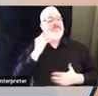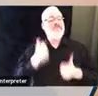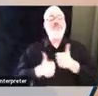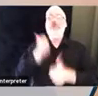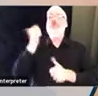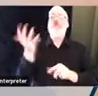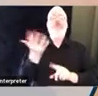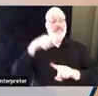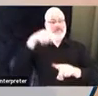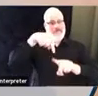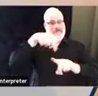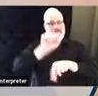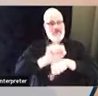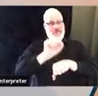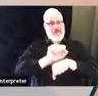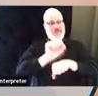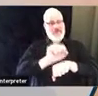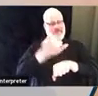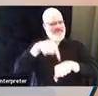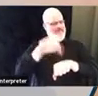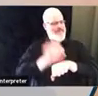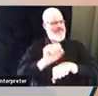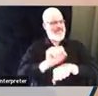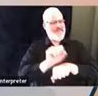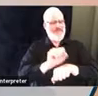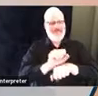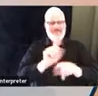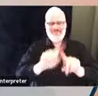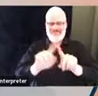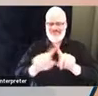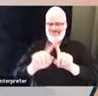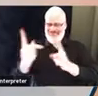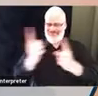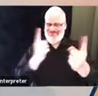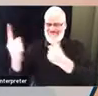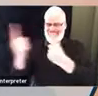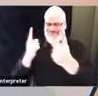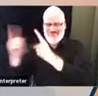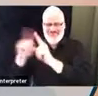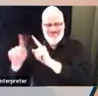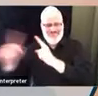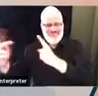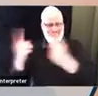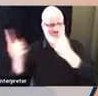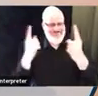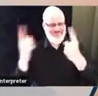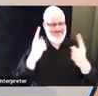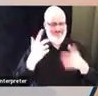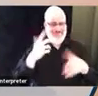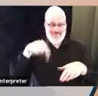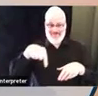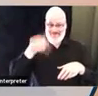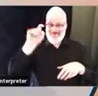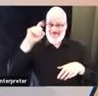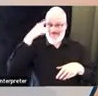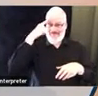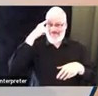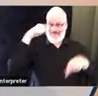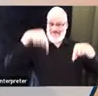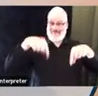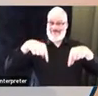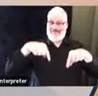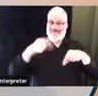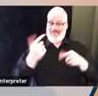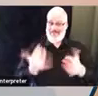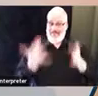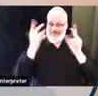deal since being a chief on the Madison Fire Department. I've had the opportunity to participate in a number of ways. As I said,